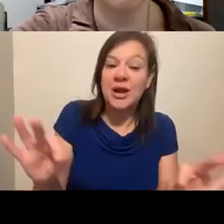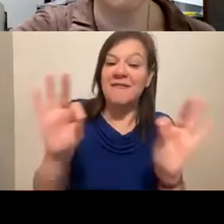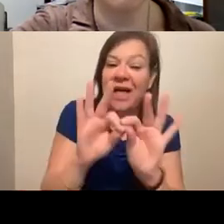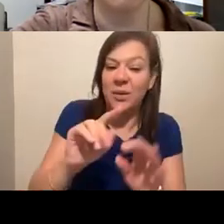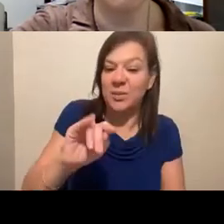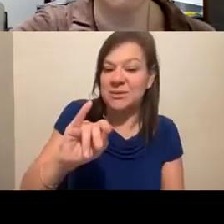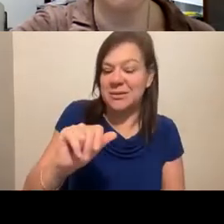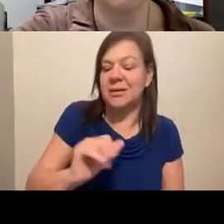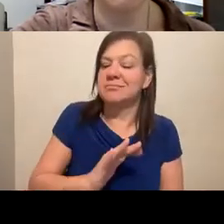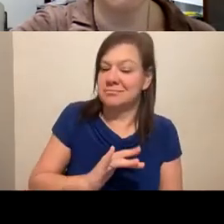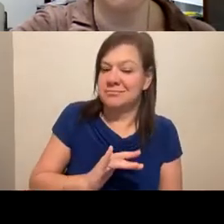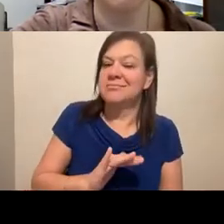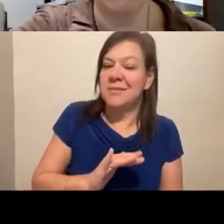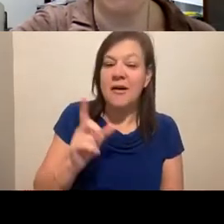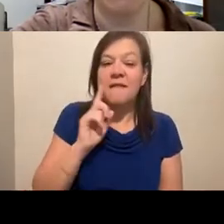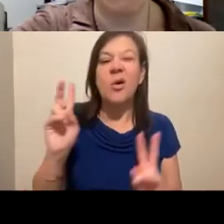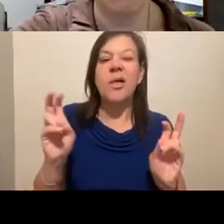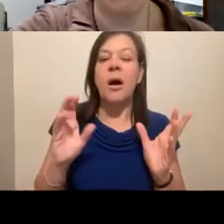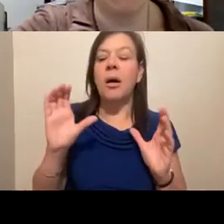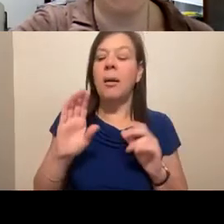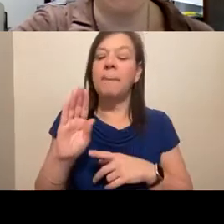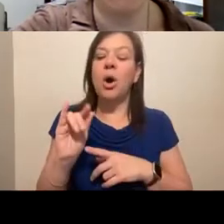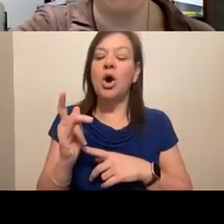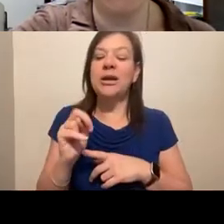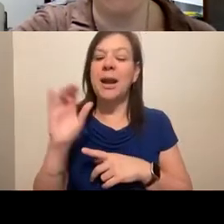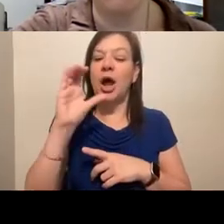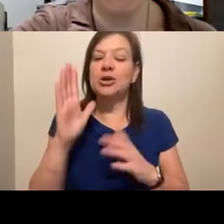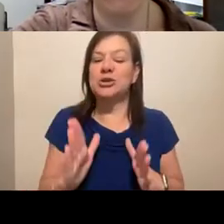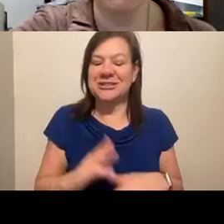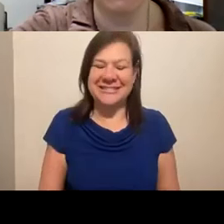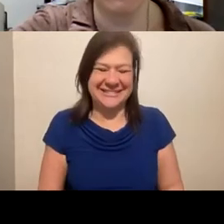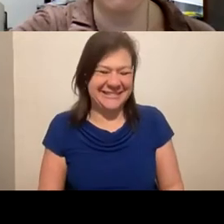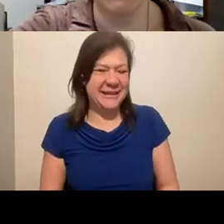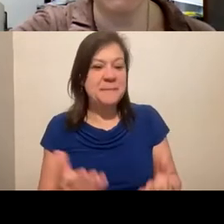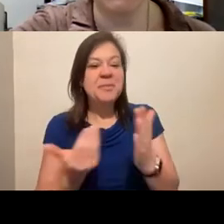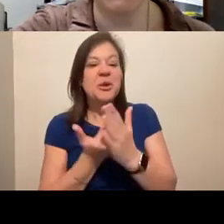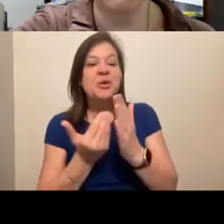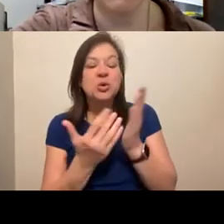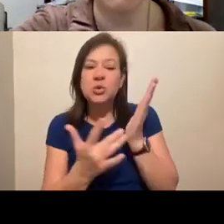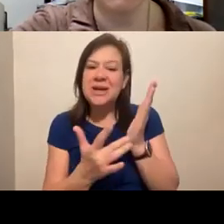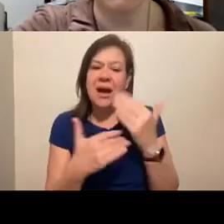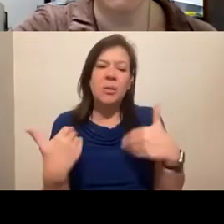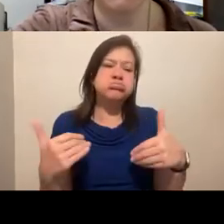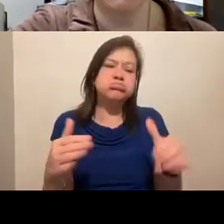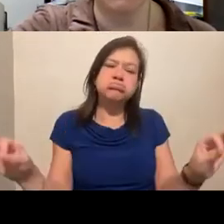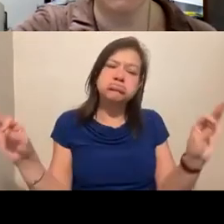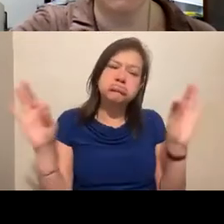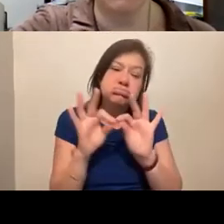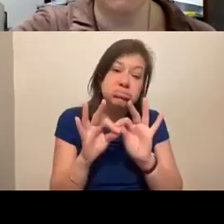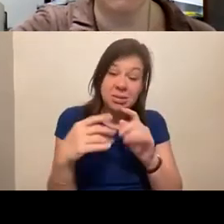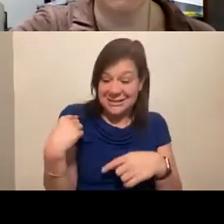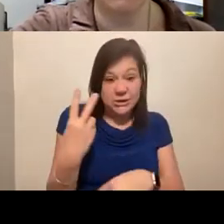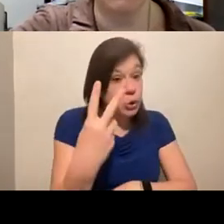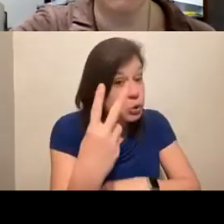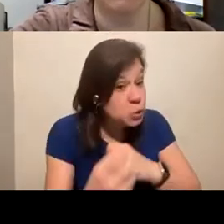for the bargain hunters in us. New tech is so invaluable, because it's been two years